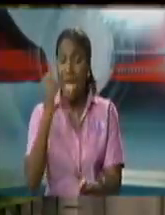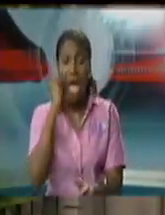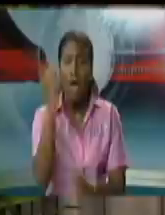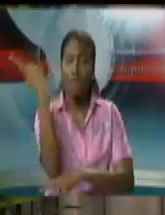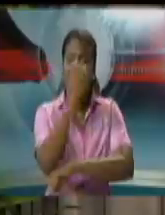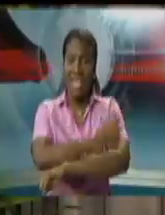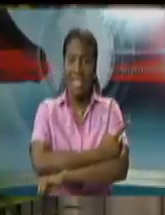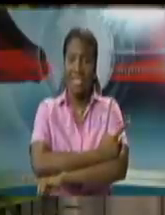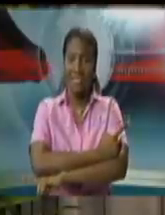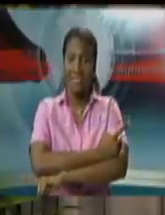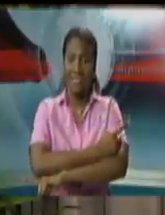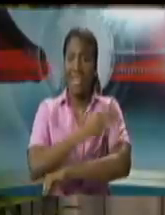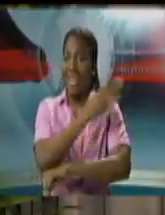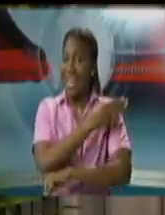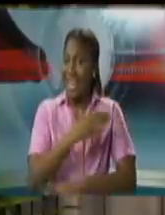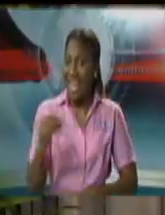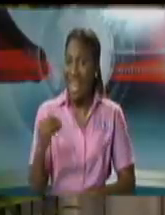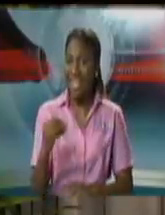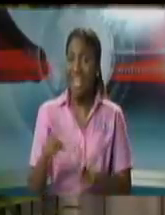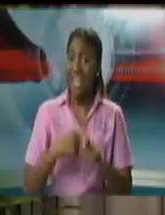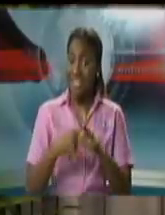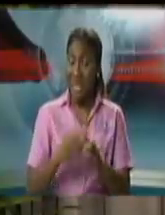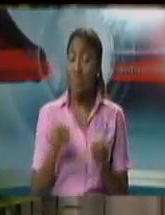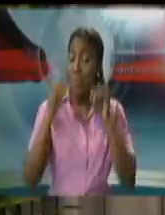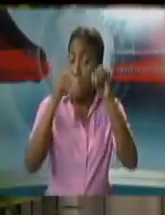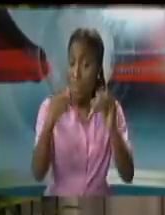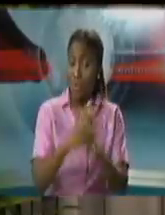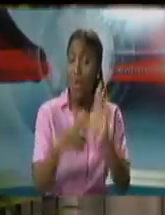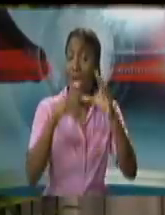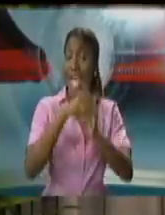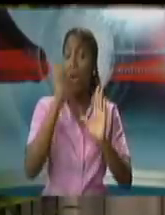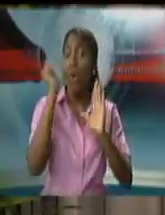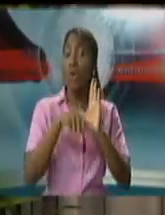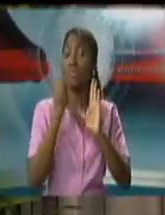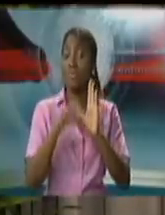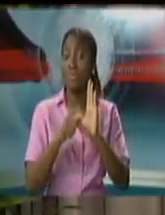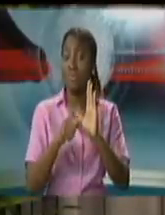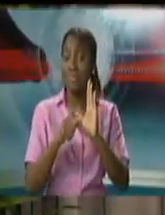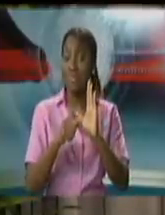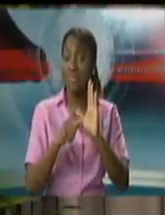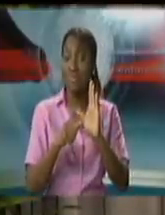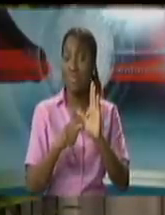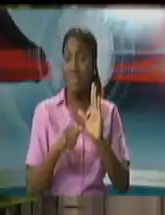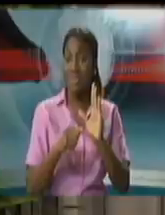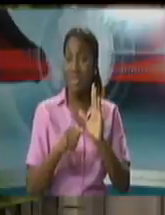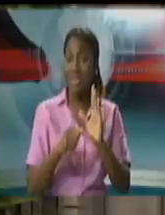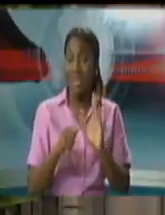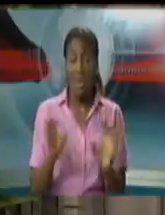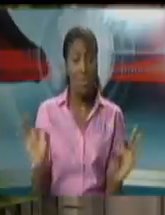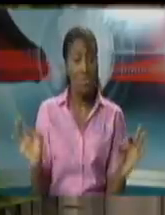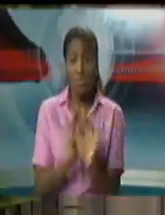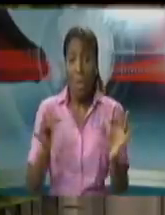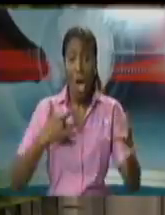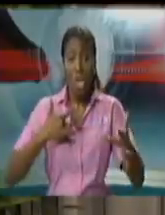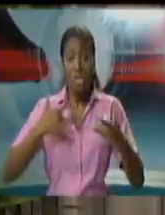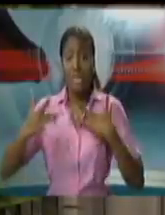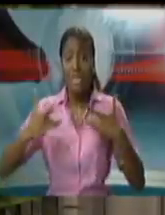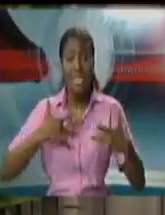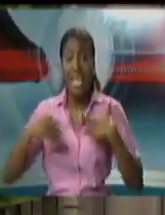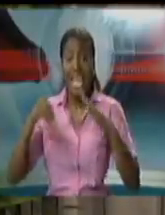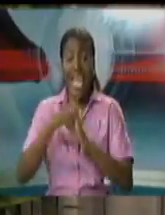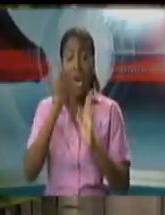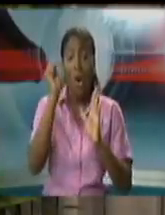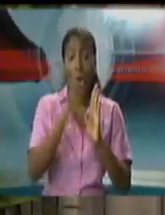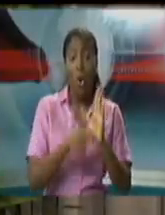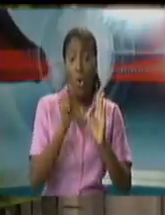aware they've actually found themselves into the courtroom not a single matter of concern has been raised in the courtroom